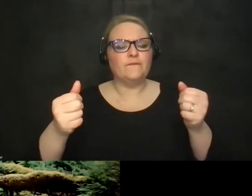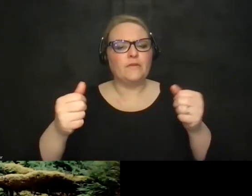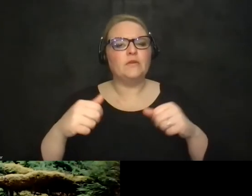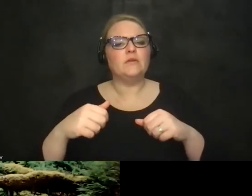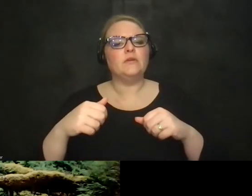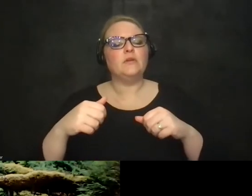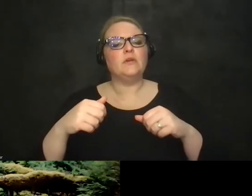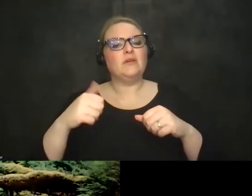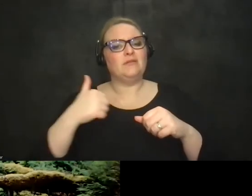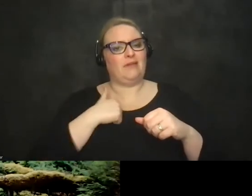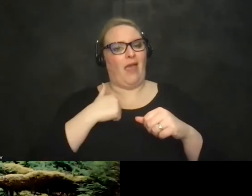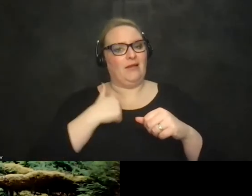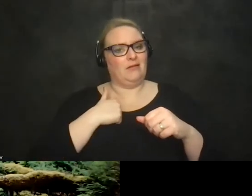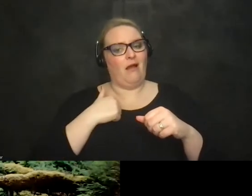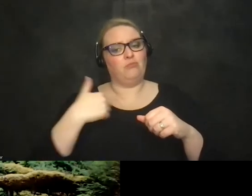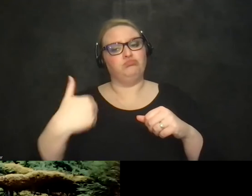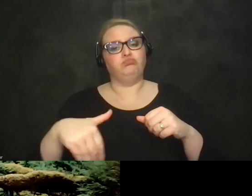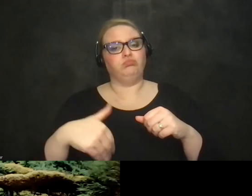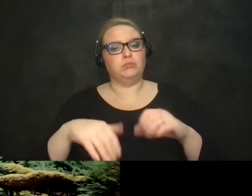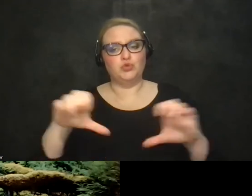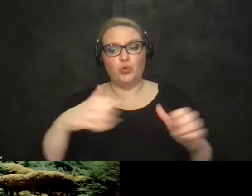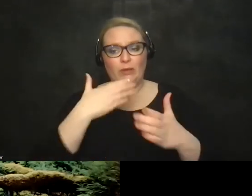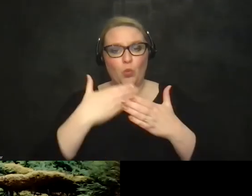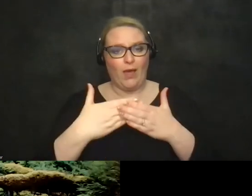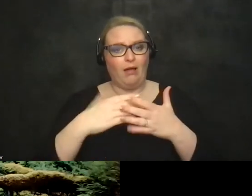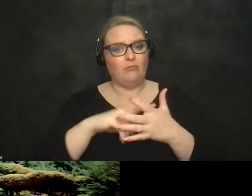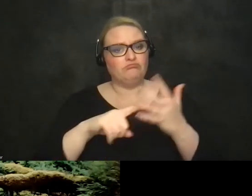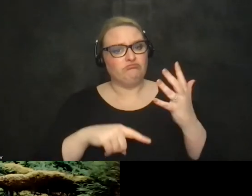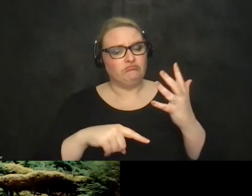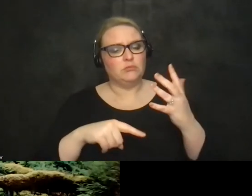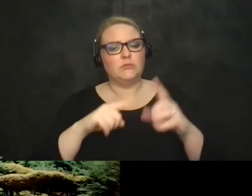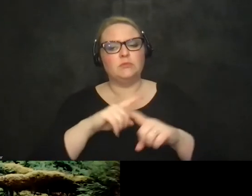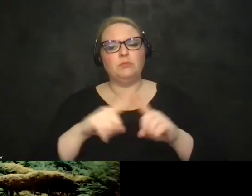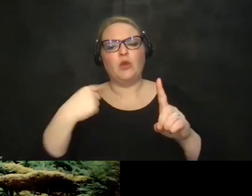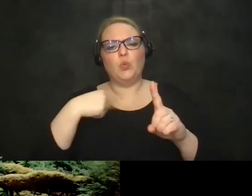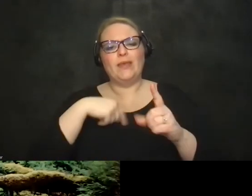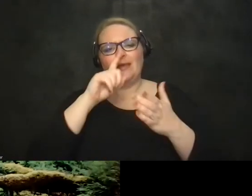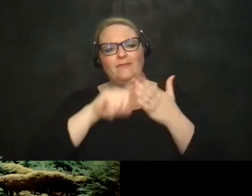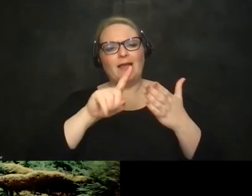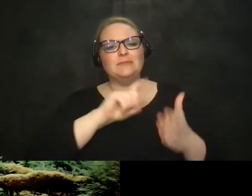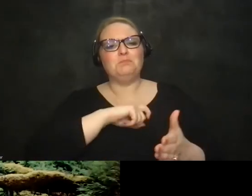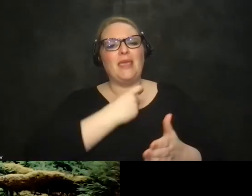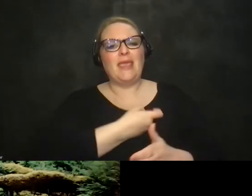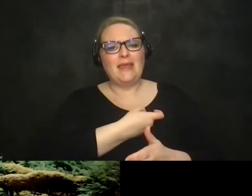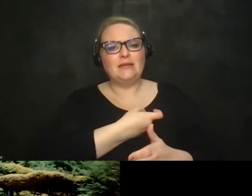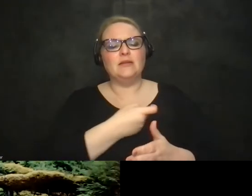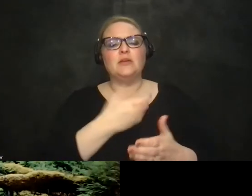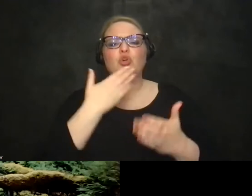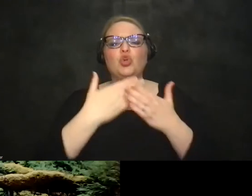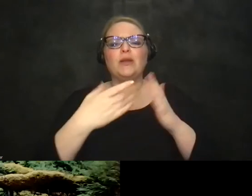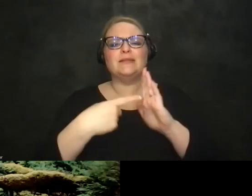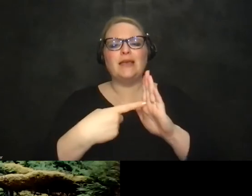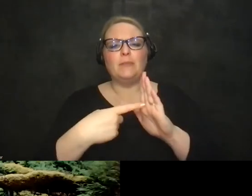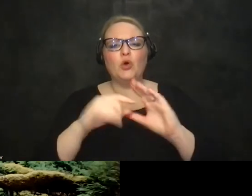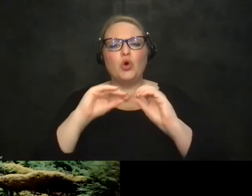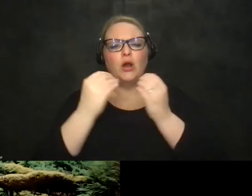you know canada's actually doing pretty well on a lot of this but we looked at uh spain is a great example uh there's an organization